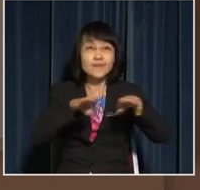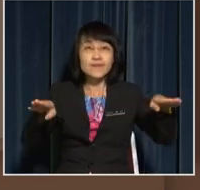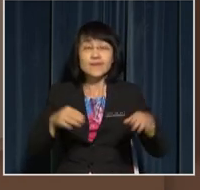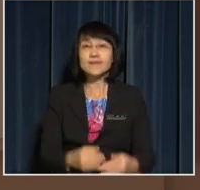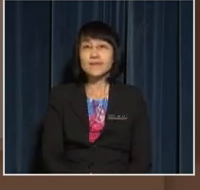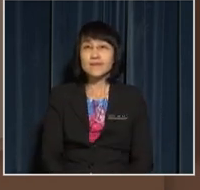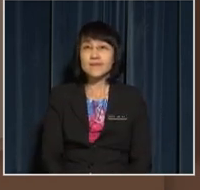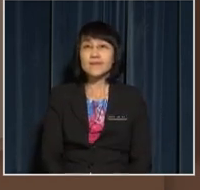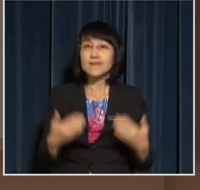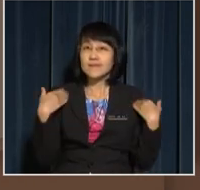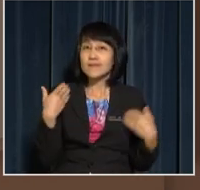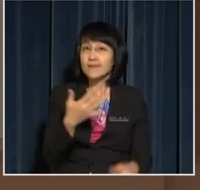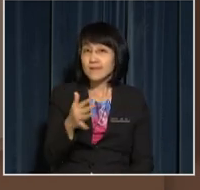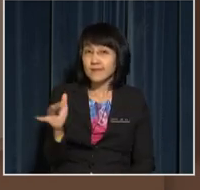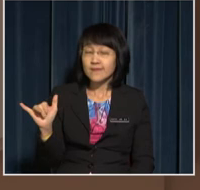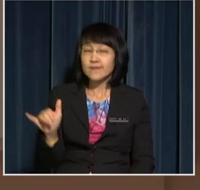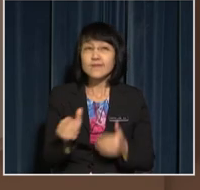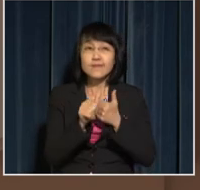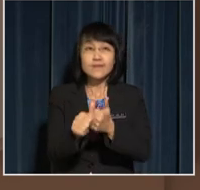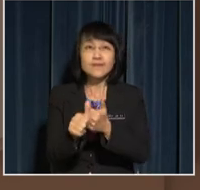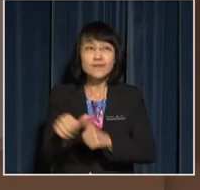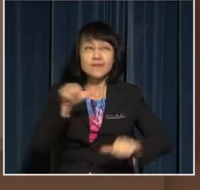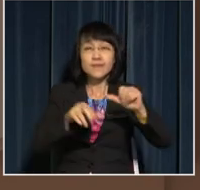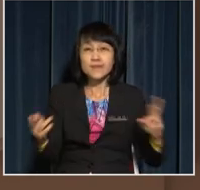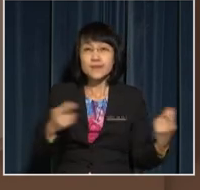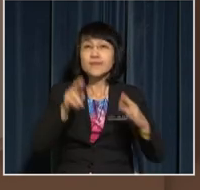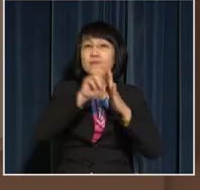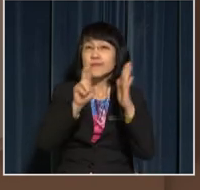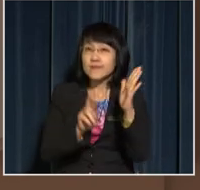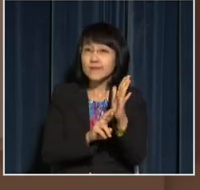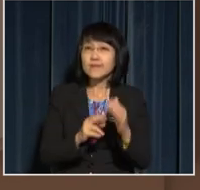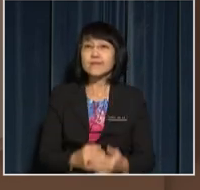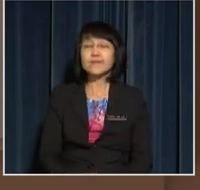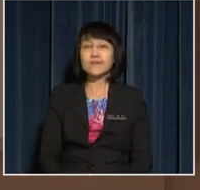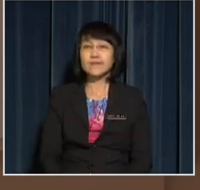floor Do they obey the Science Room Rules?